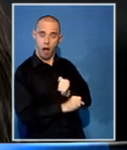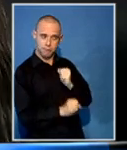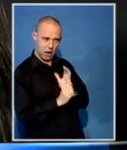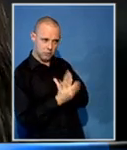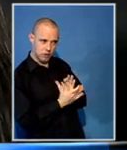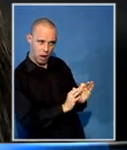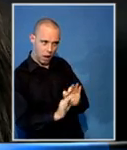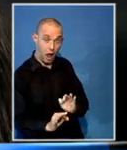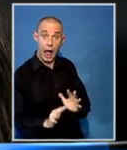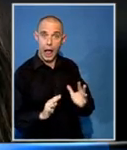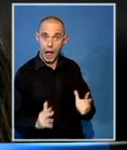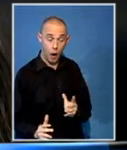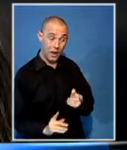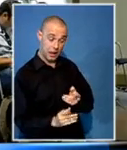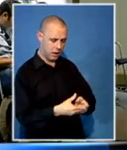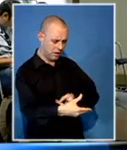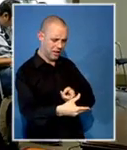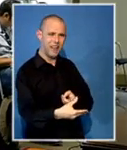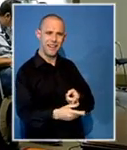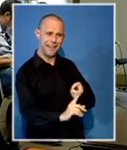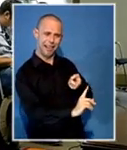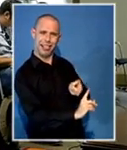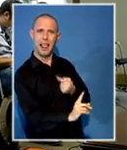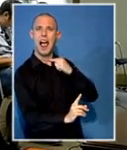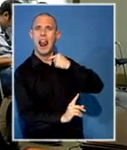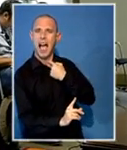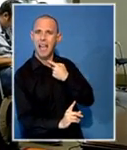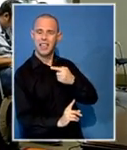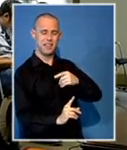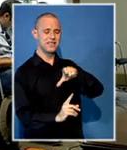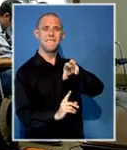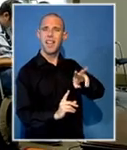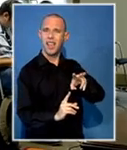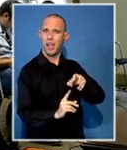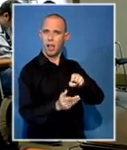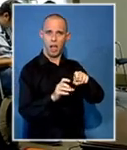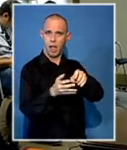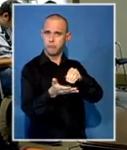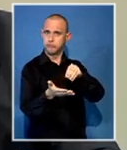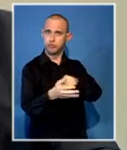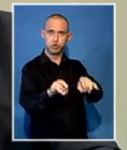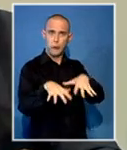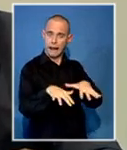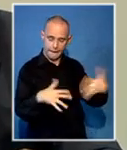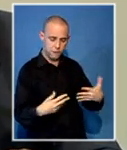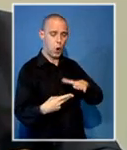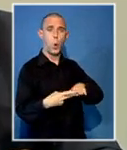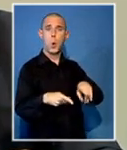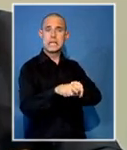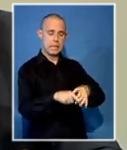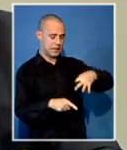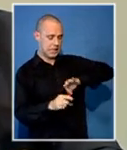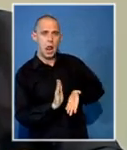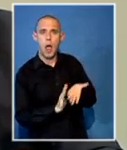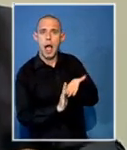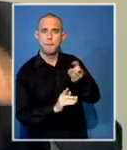Lied about having Matrik, that his appointment and salary progression were irregular and that he purged senior managers. Motswaneng